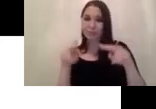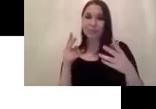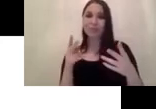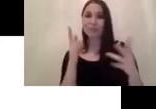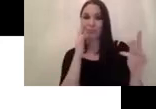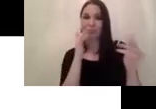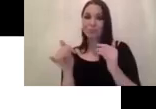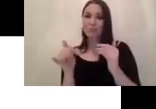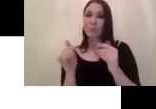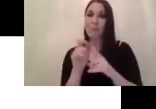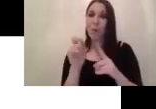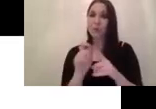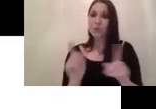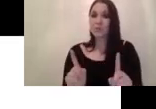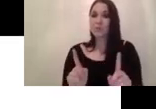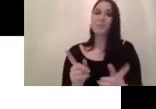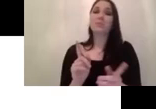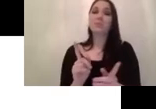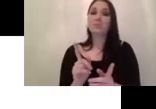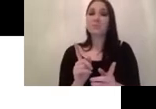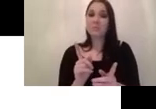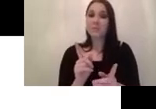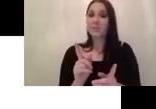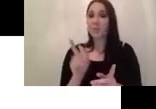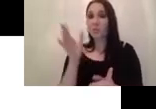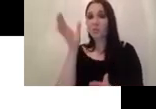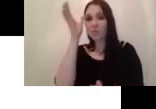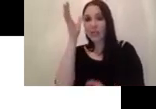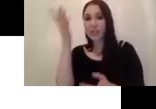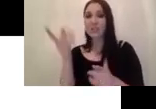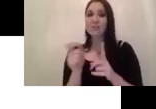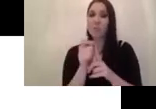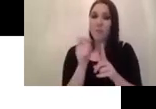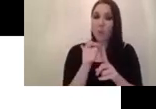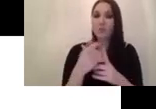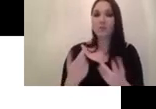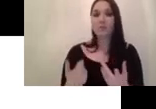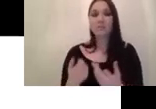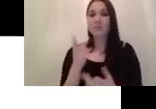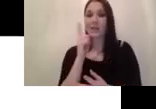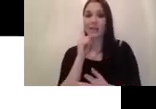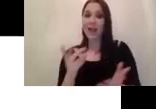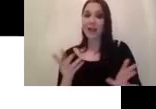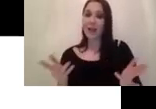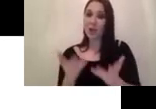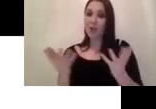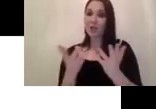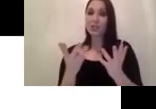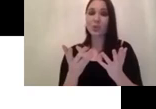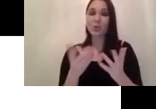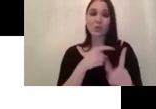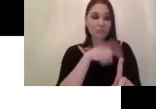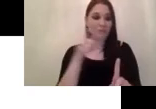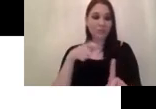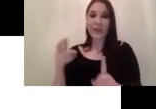are good quality and good amount of predictions sorry proposals then you can increase the threshold to get a better ones